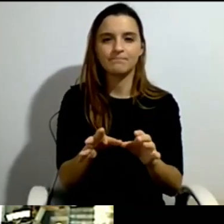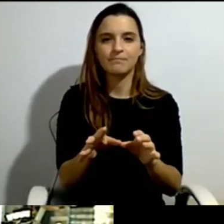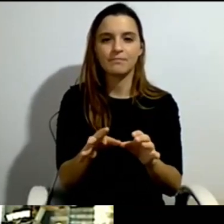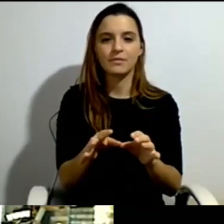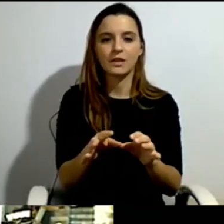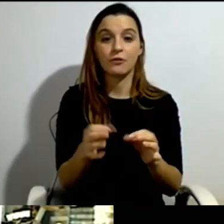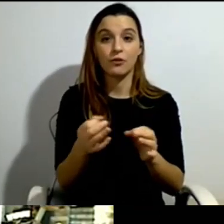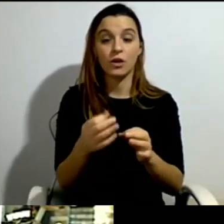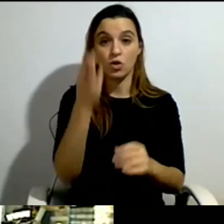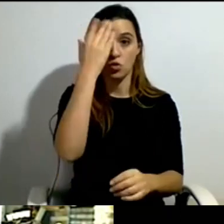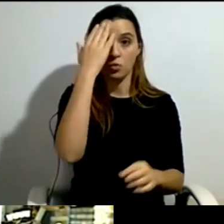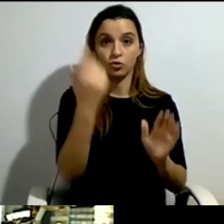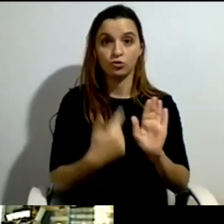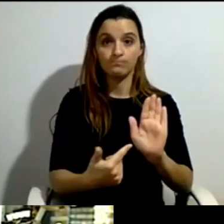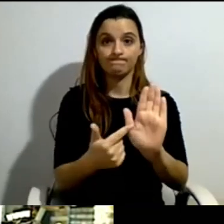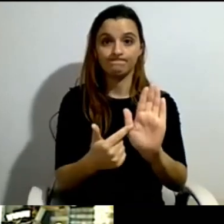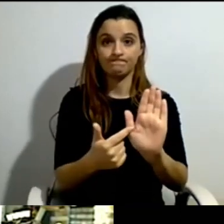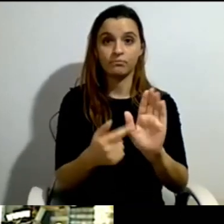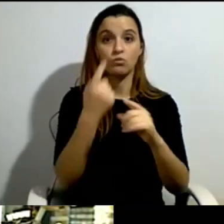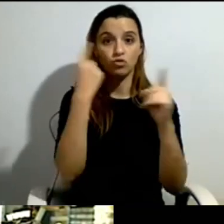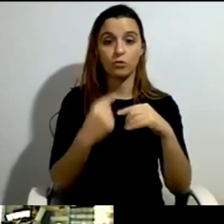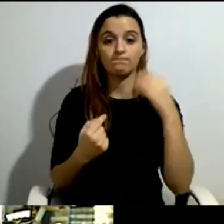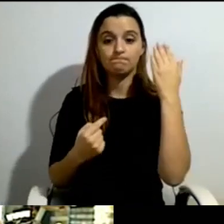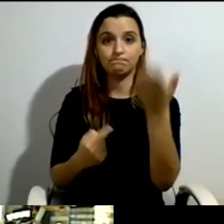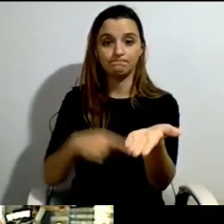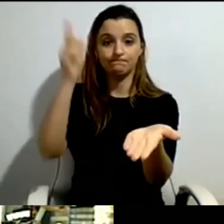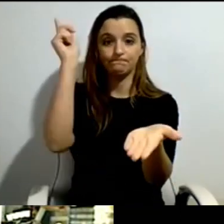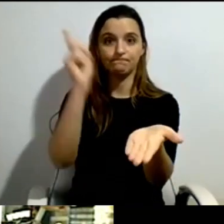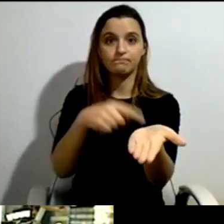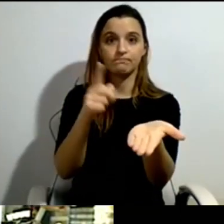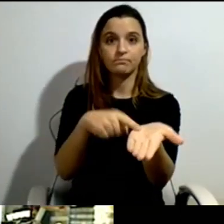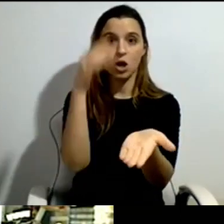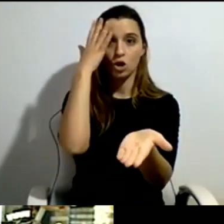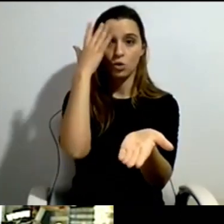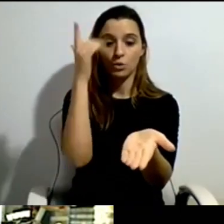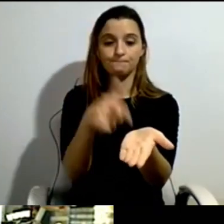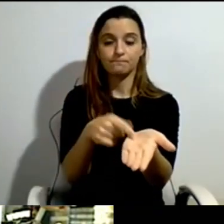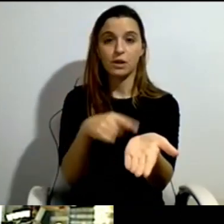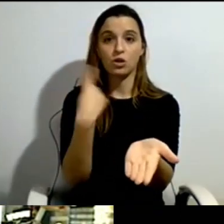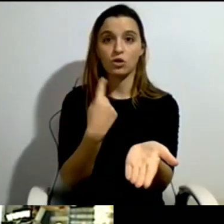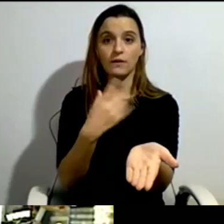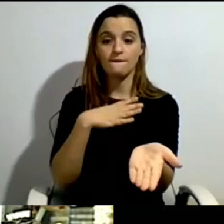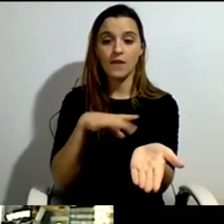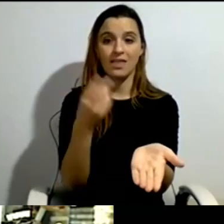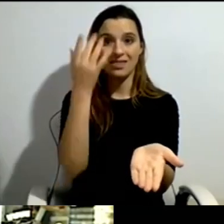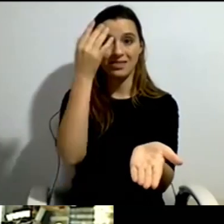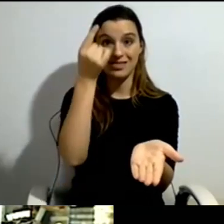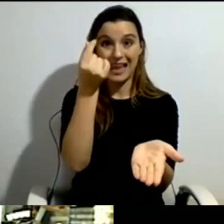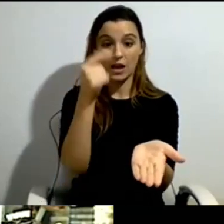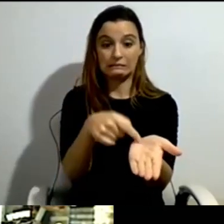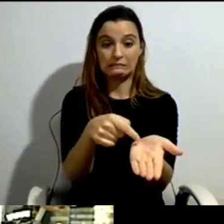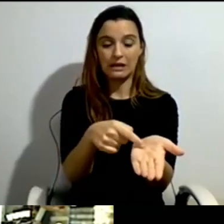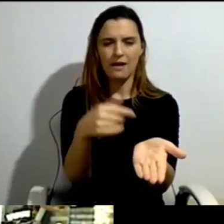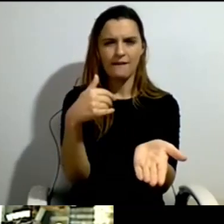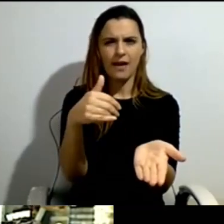we want with this money. We want this money to go directly to the people with disabilities. There is more than enough money